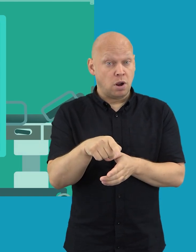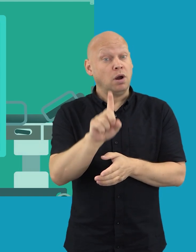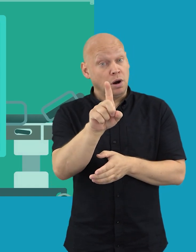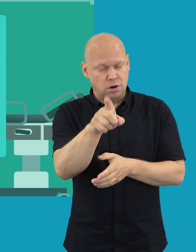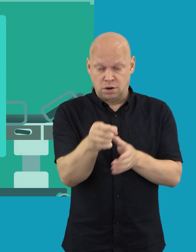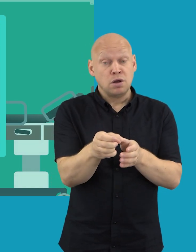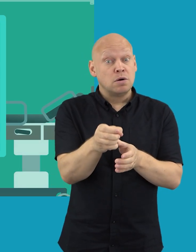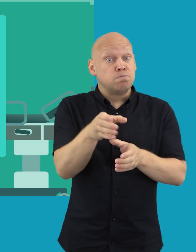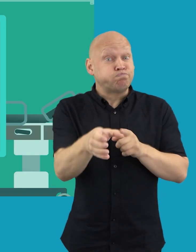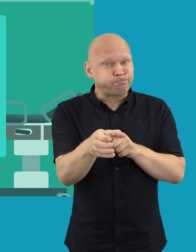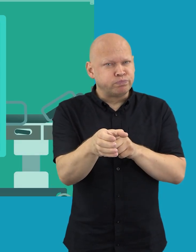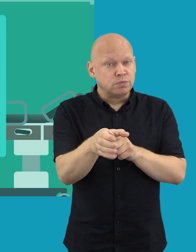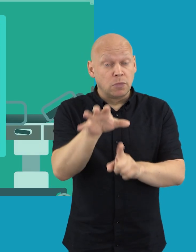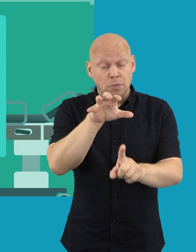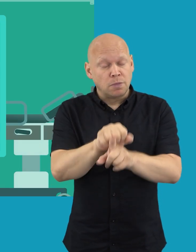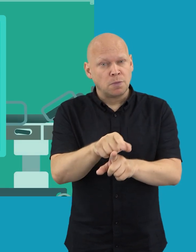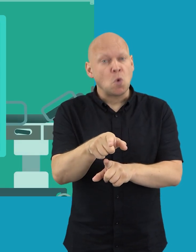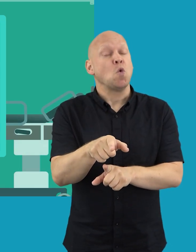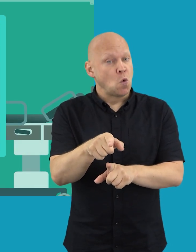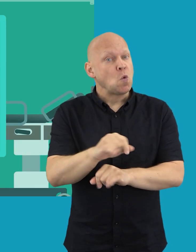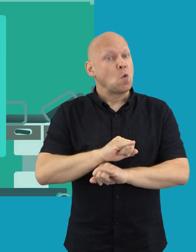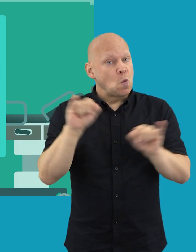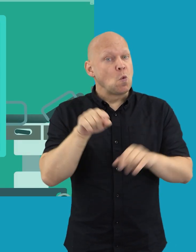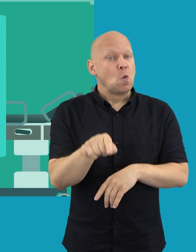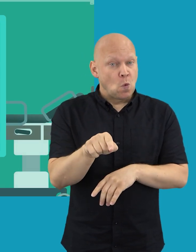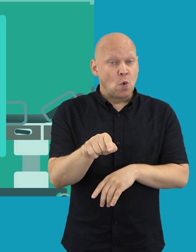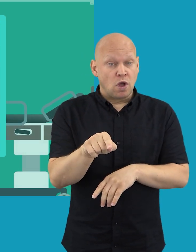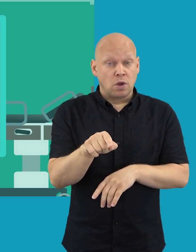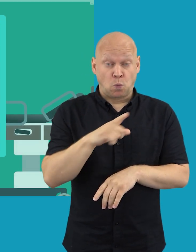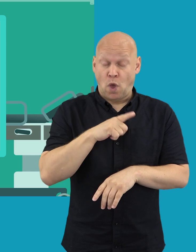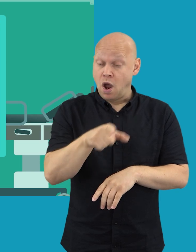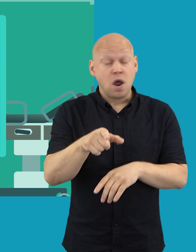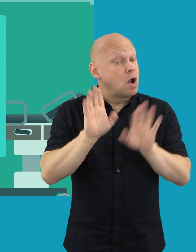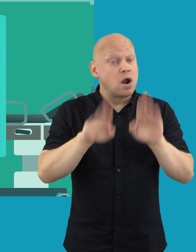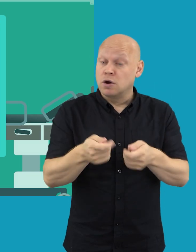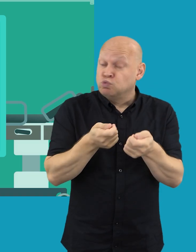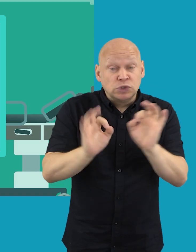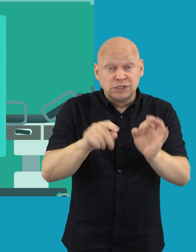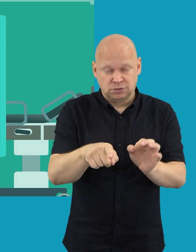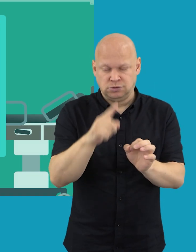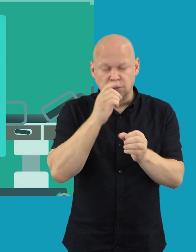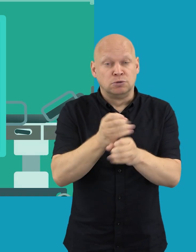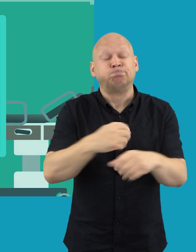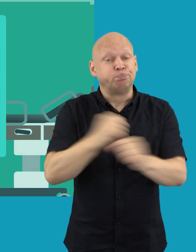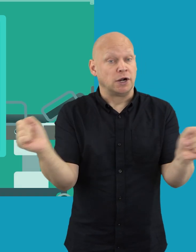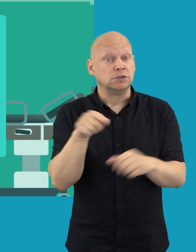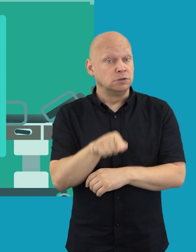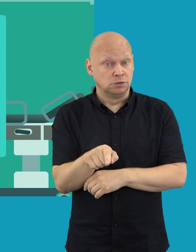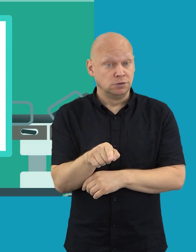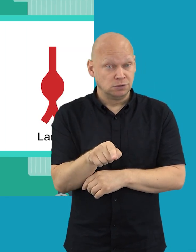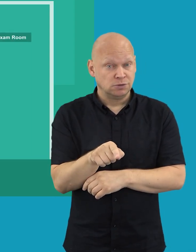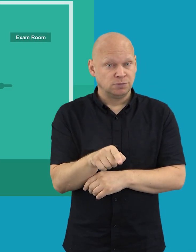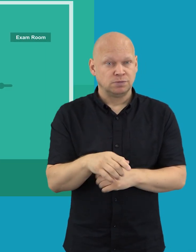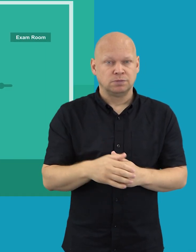If a large aneurysm is found, it can be very serious as your aorta is bigger than normal and if not treated, could burst.